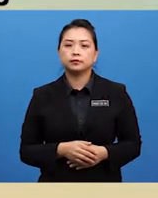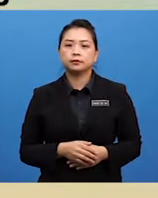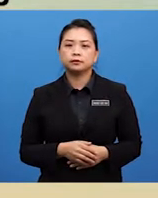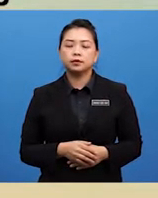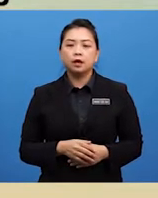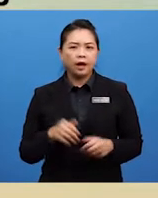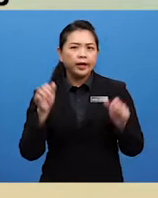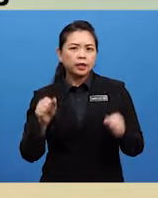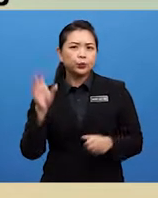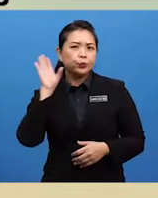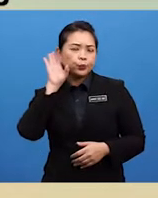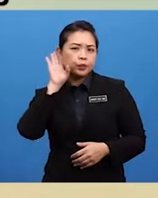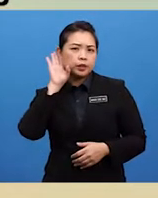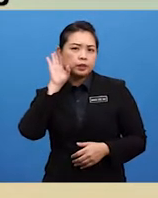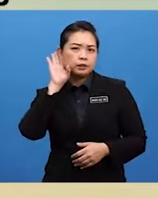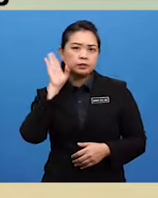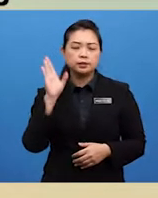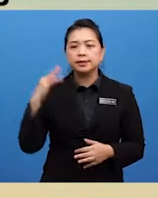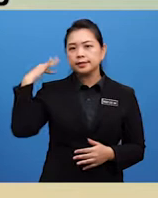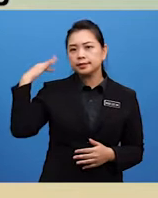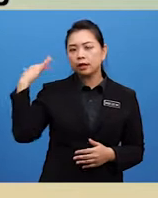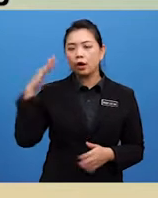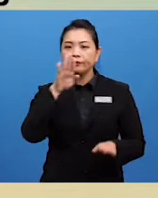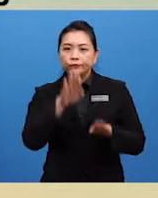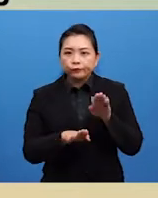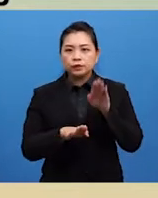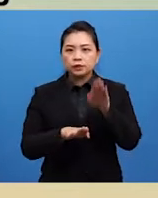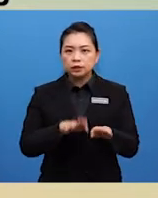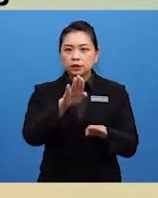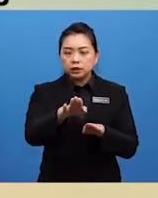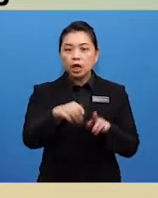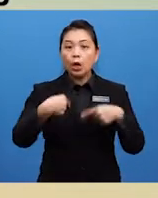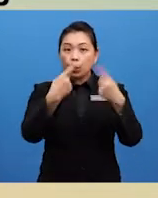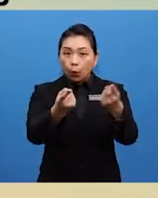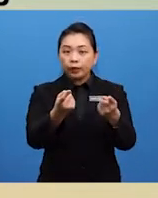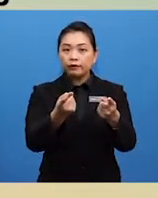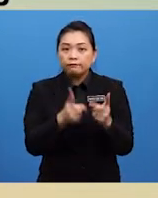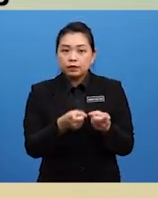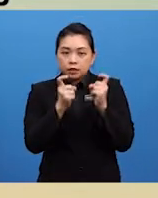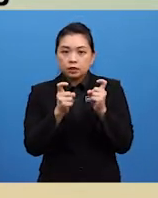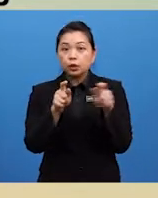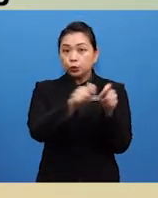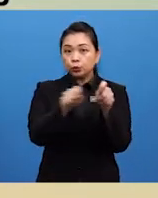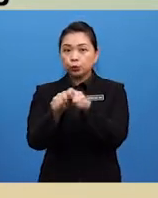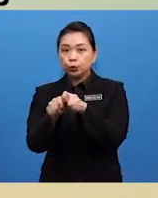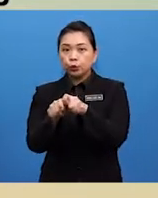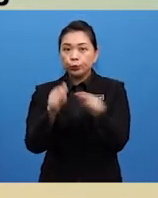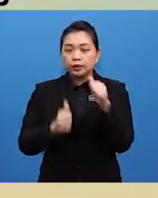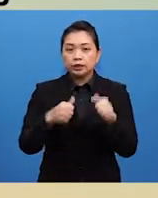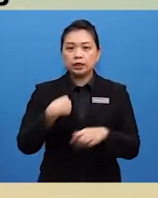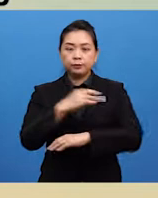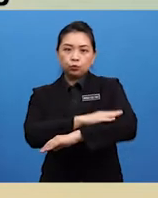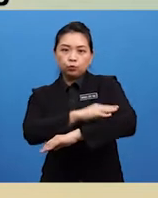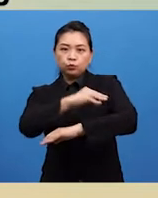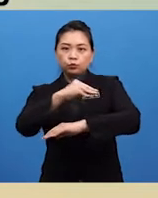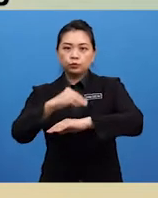Simultaneously, I could hear sounds of footsteps going faster too, which gave me goosebumps.